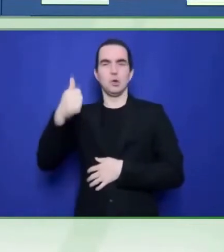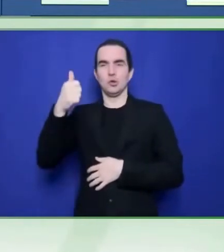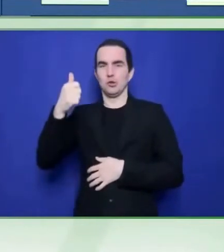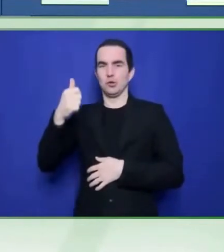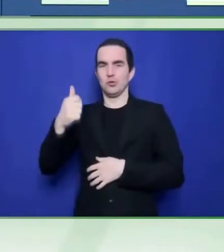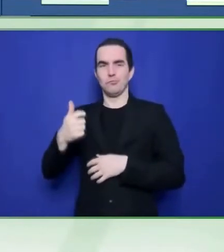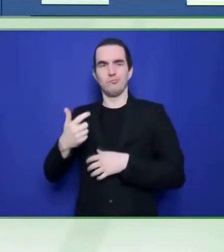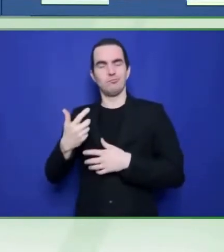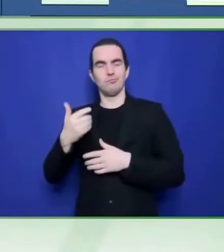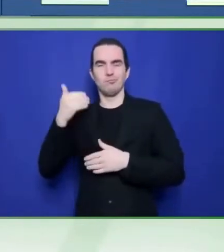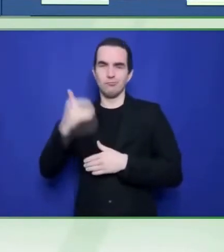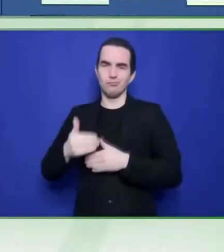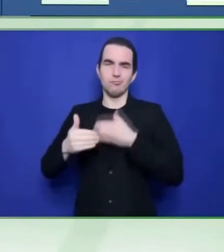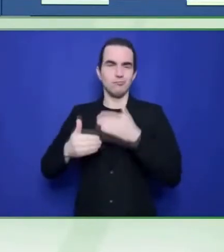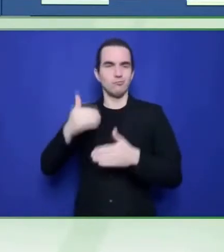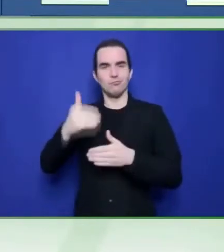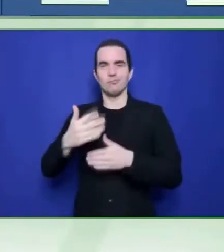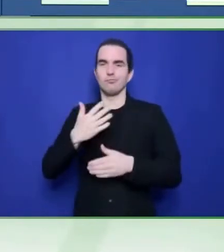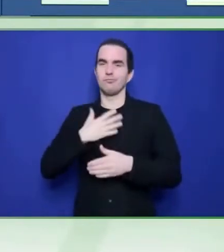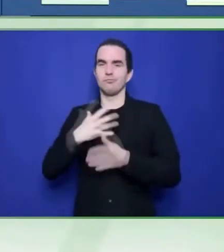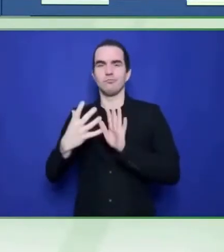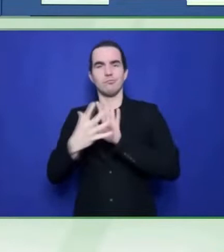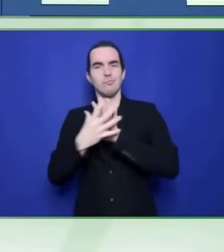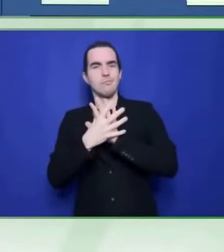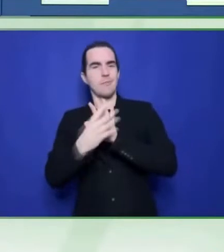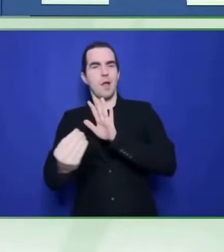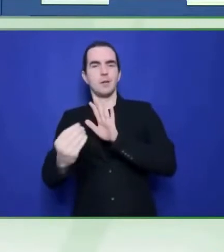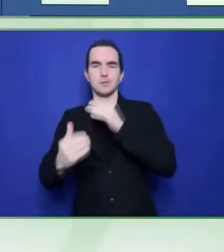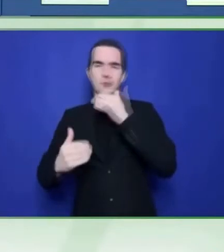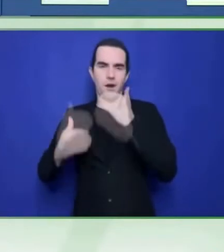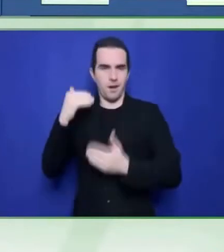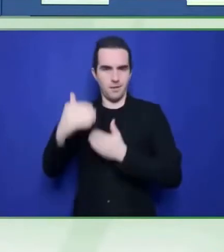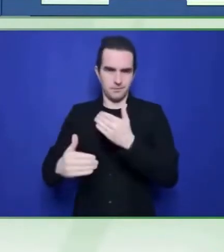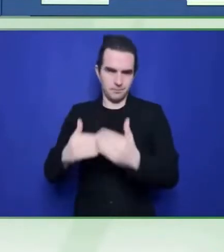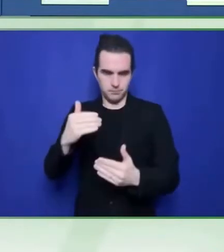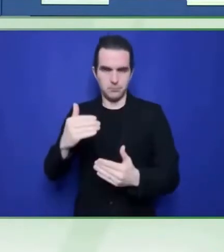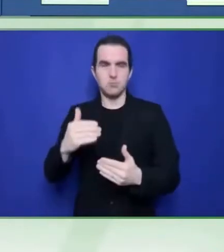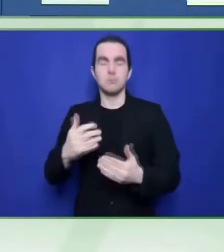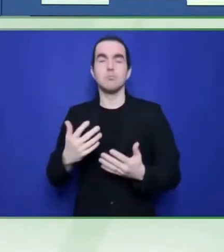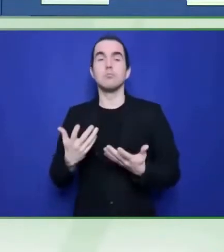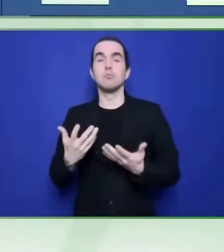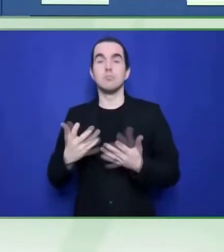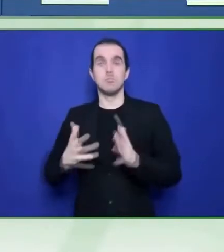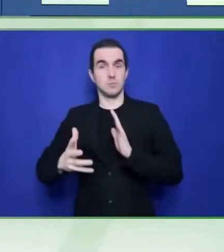It's our mission to convey information promptly and accurately.